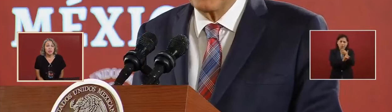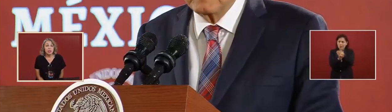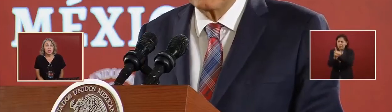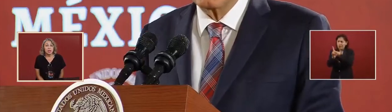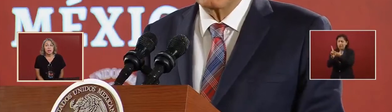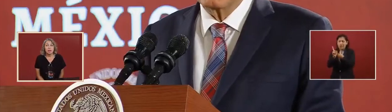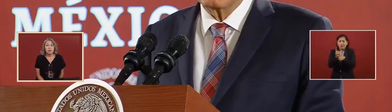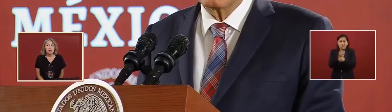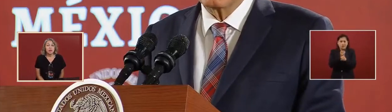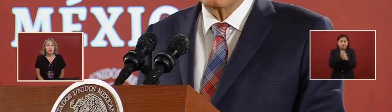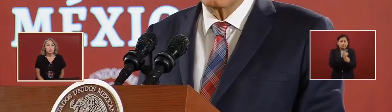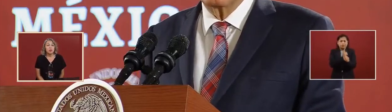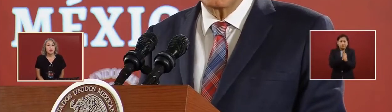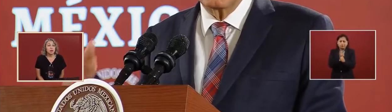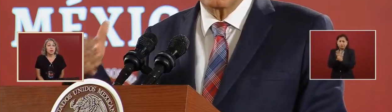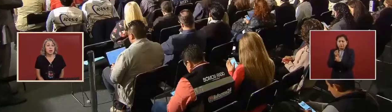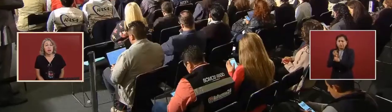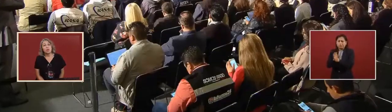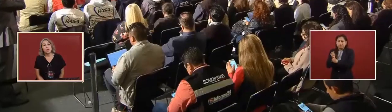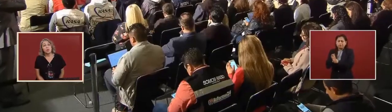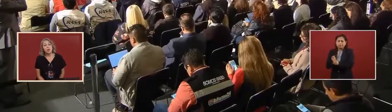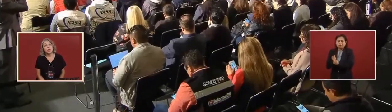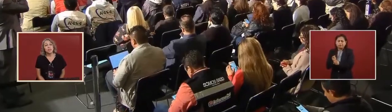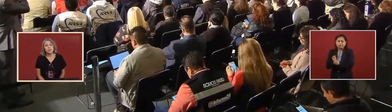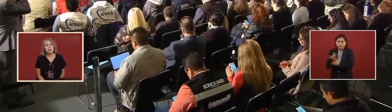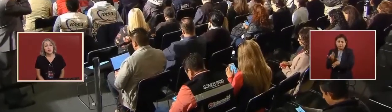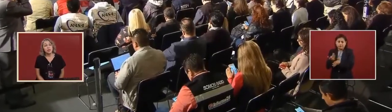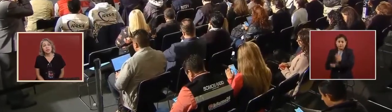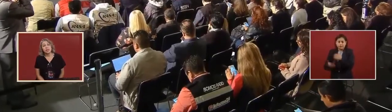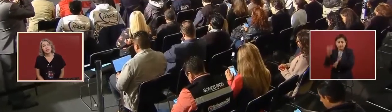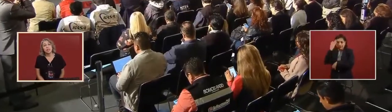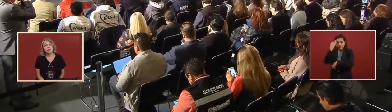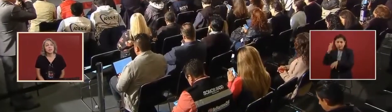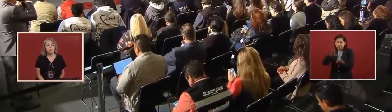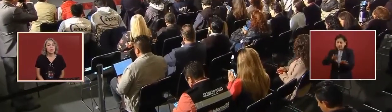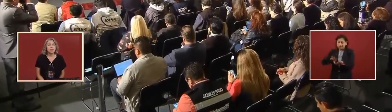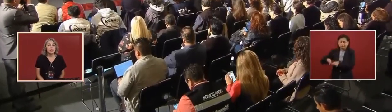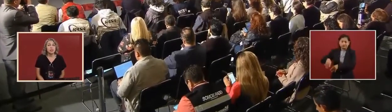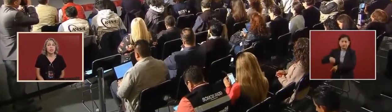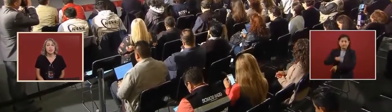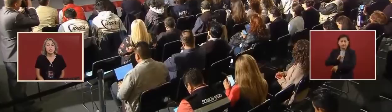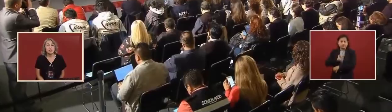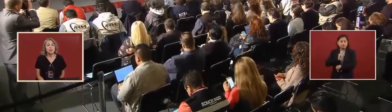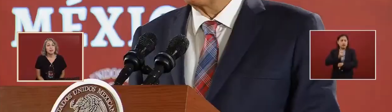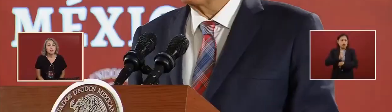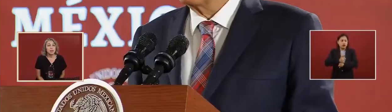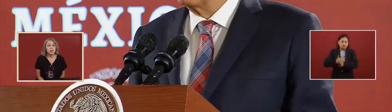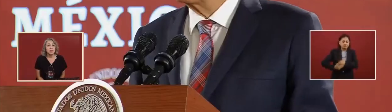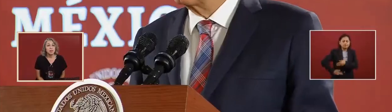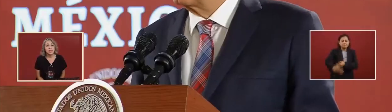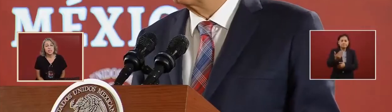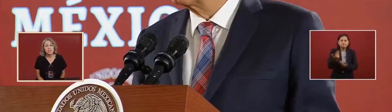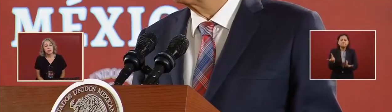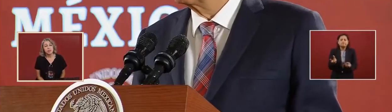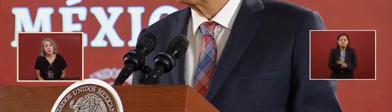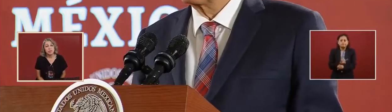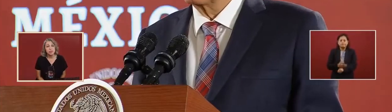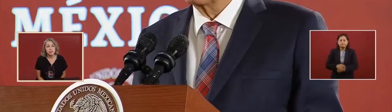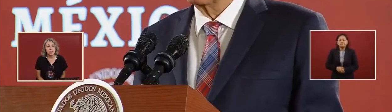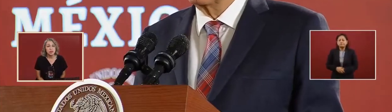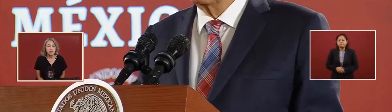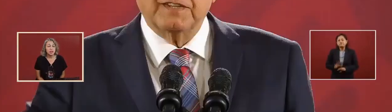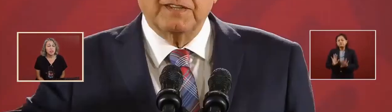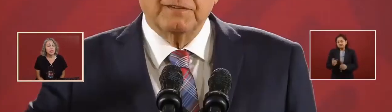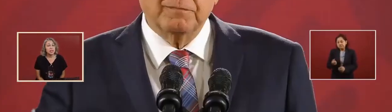What a waste. And we couldn't set the basis for the future. They used to say,